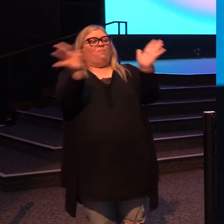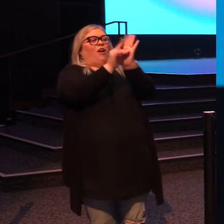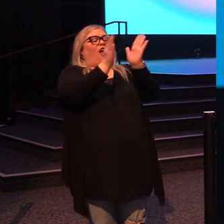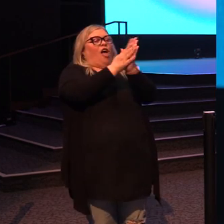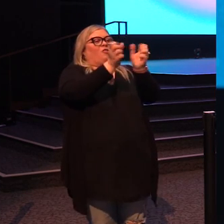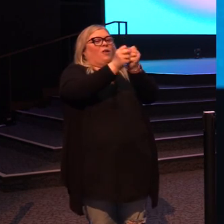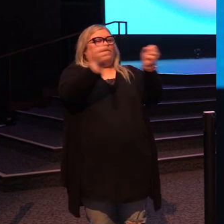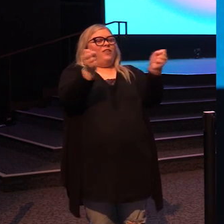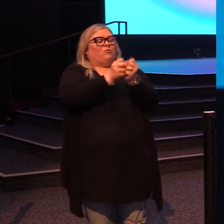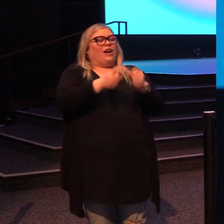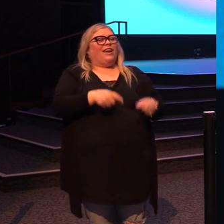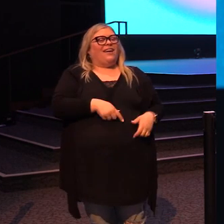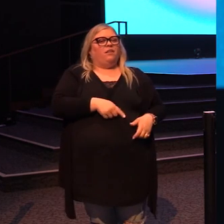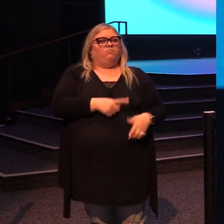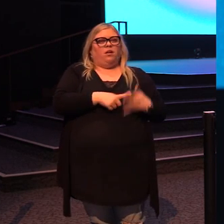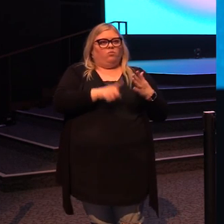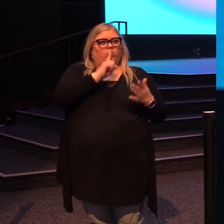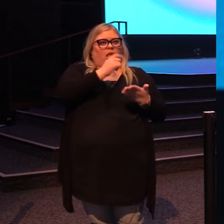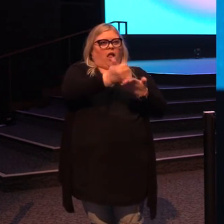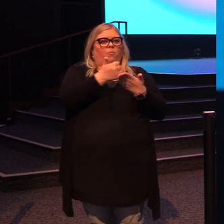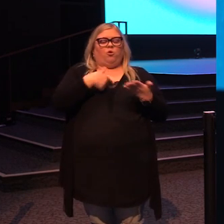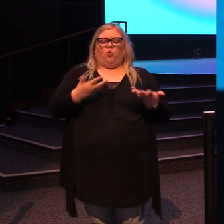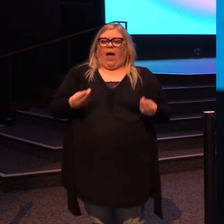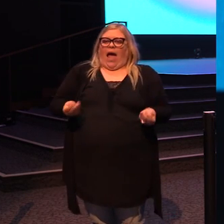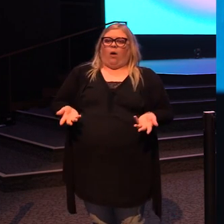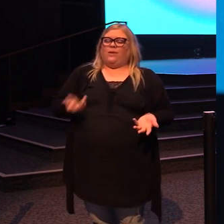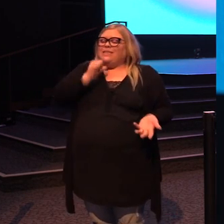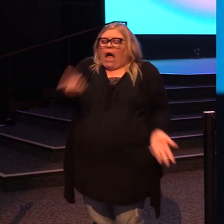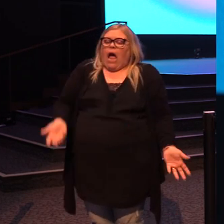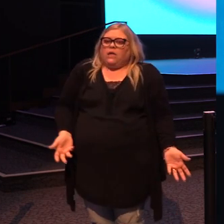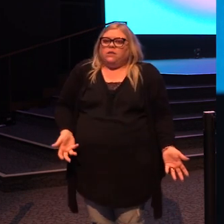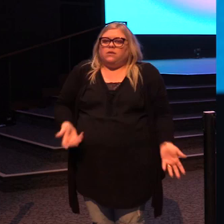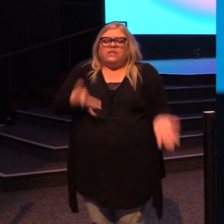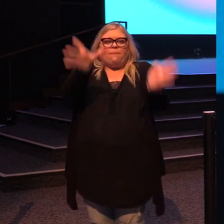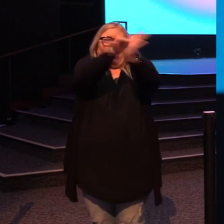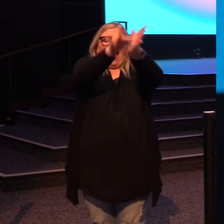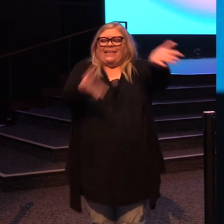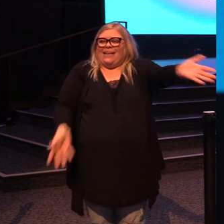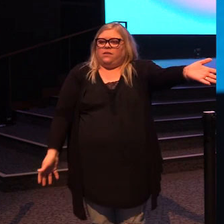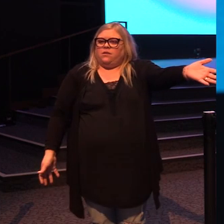and then wondering why it's not helping you. It's not helping you because it's a magnet.